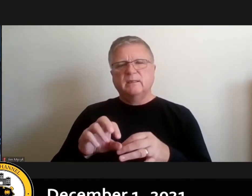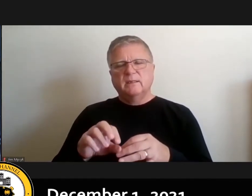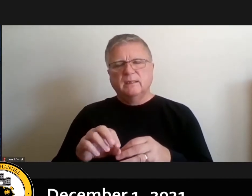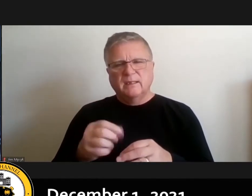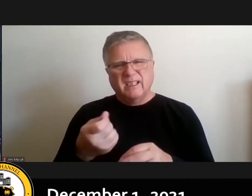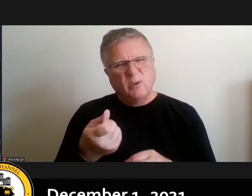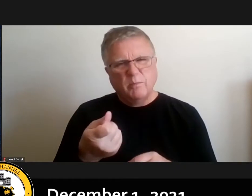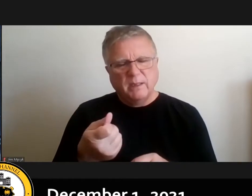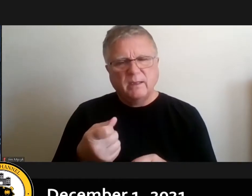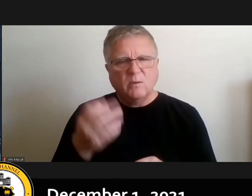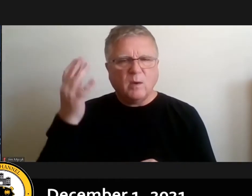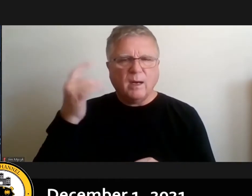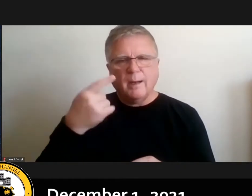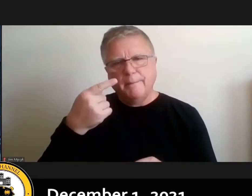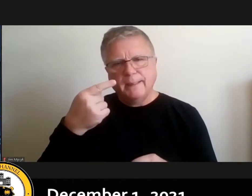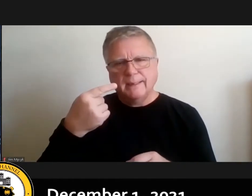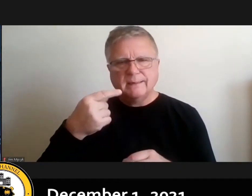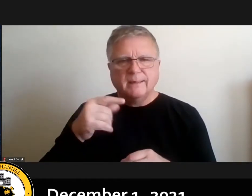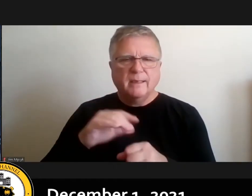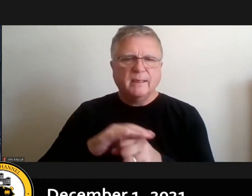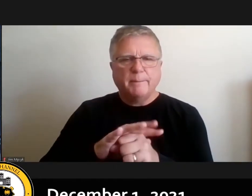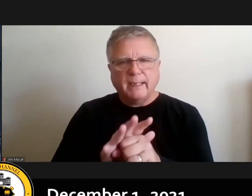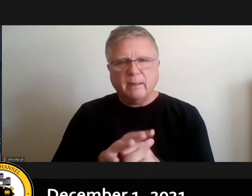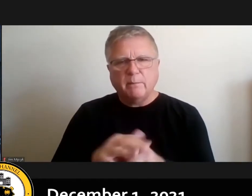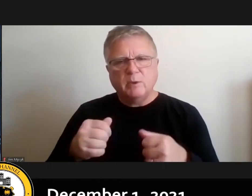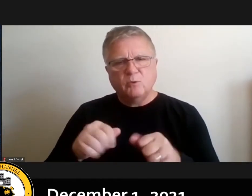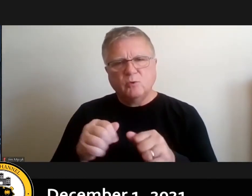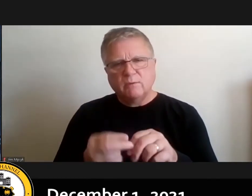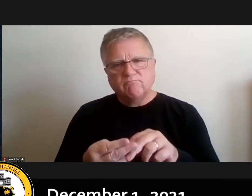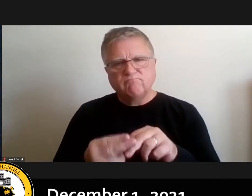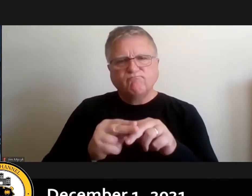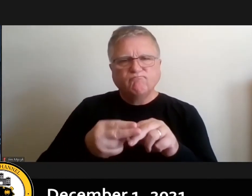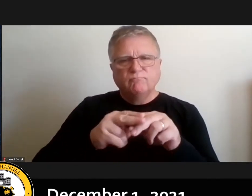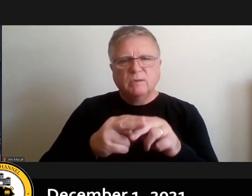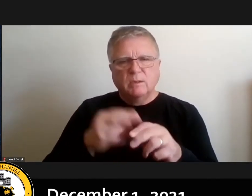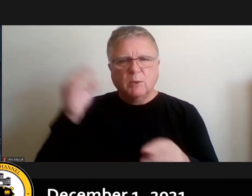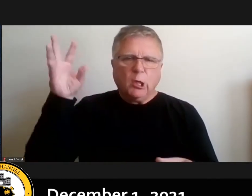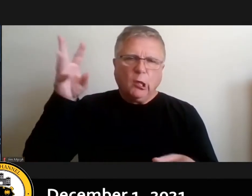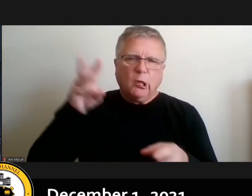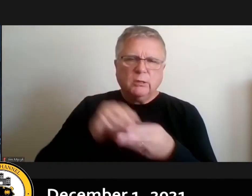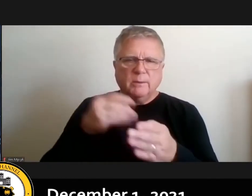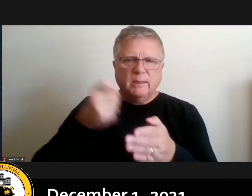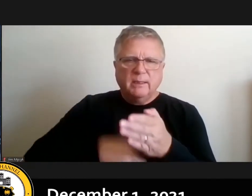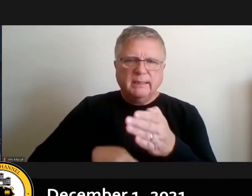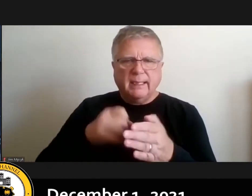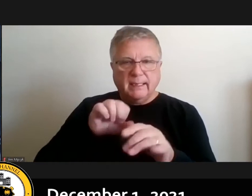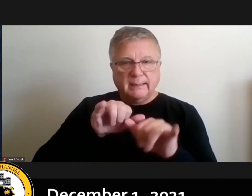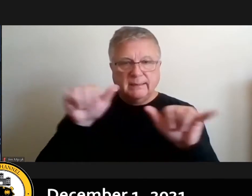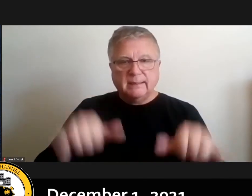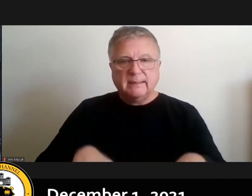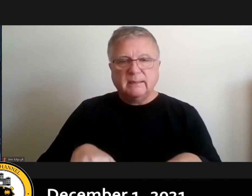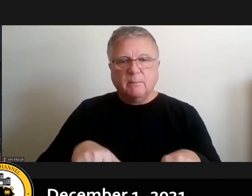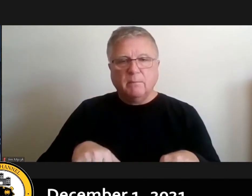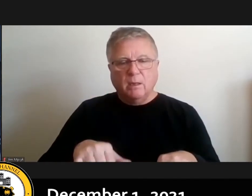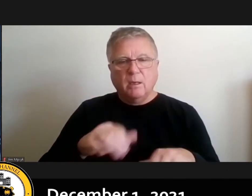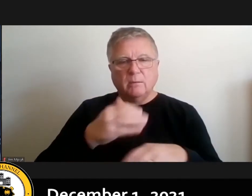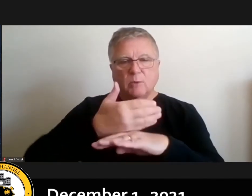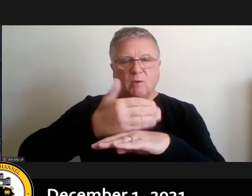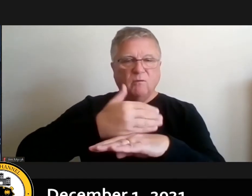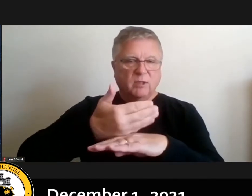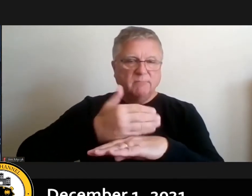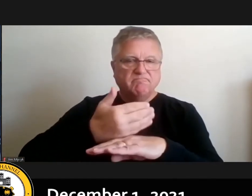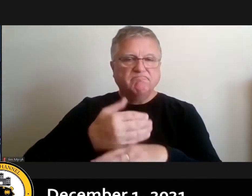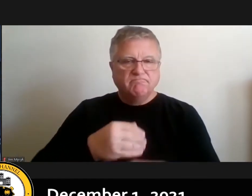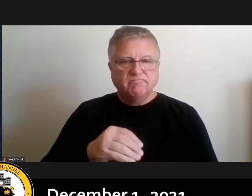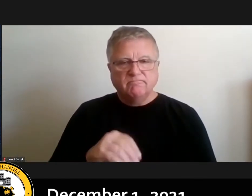due the to the pandemic we've been trying to build out a comprehensive tax system all virtually so it's